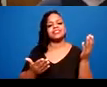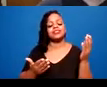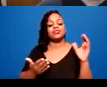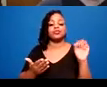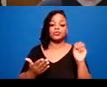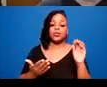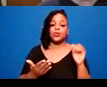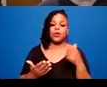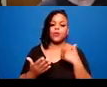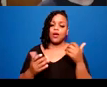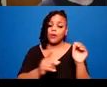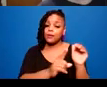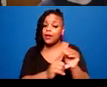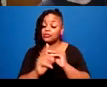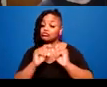it feels comfortable for you.